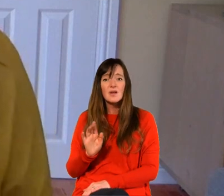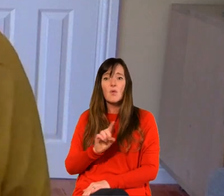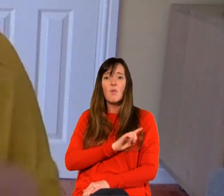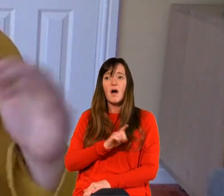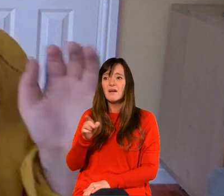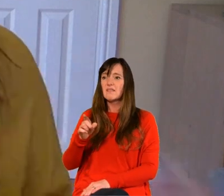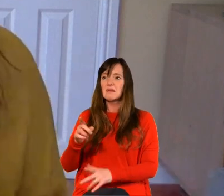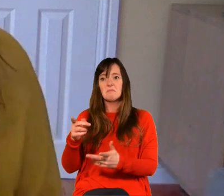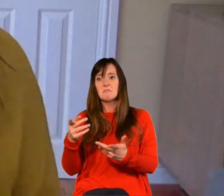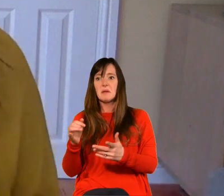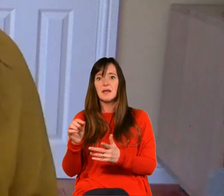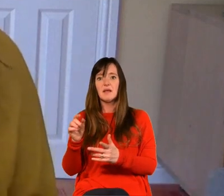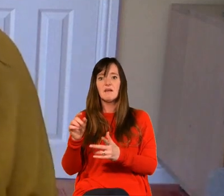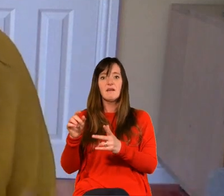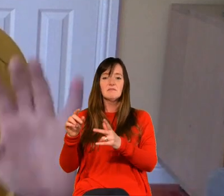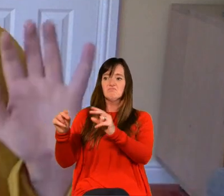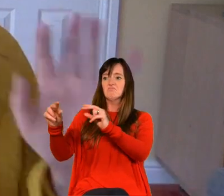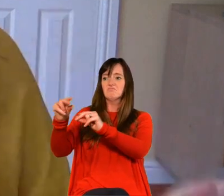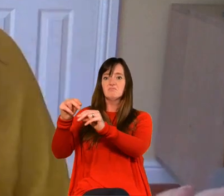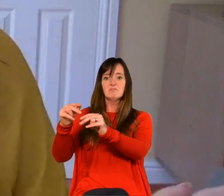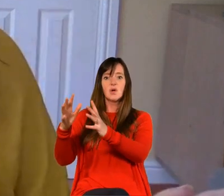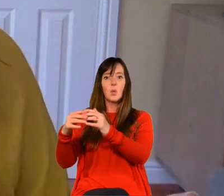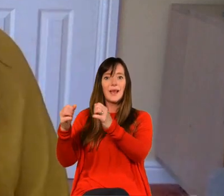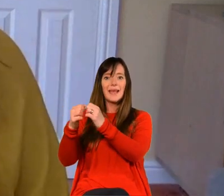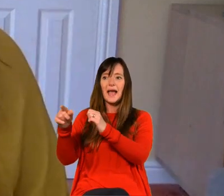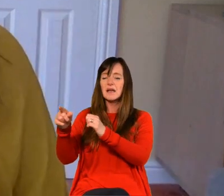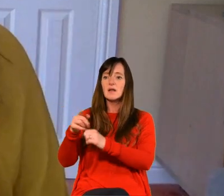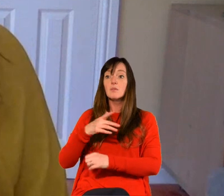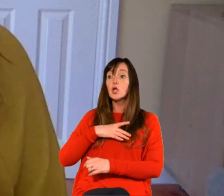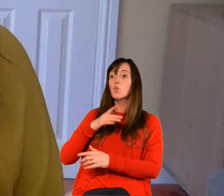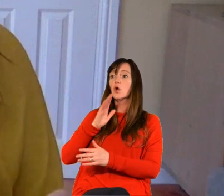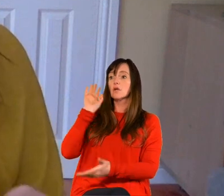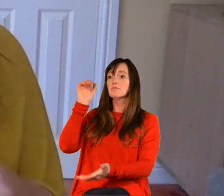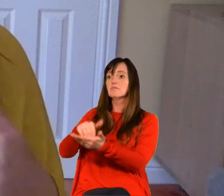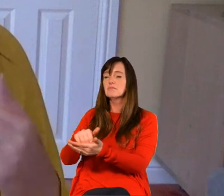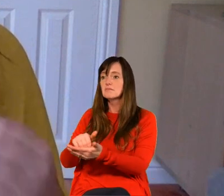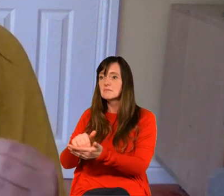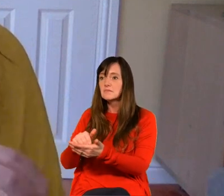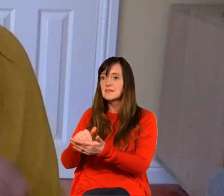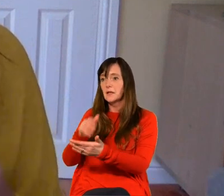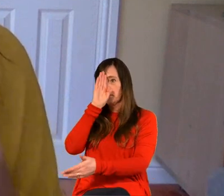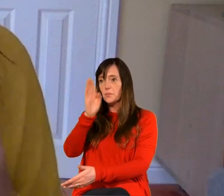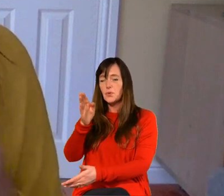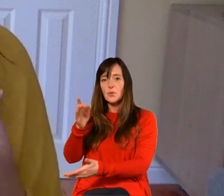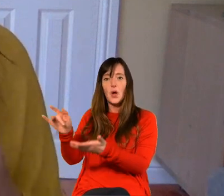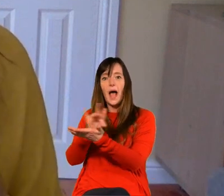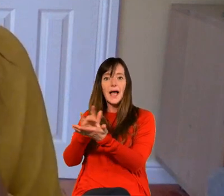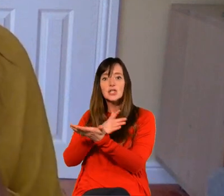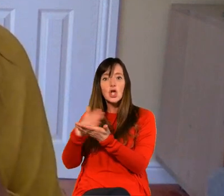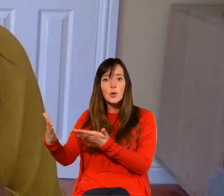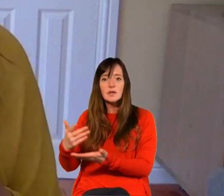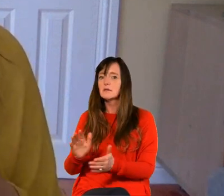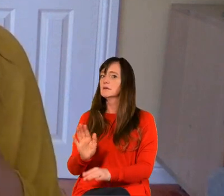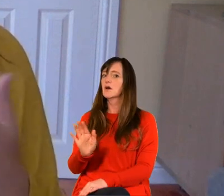chatting about their weekend but you want to talk about atonement or whatever so um i think just start small build on those